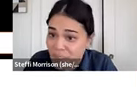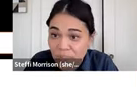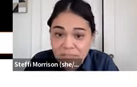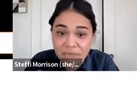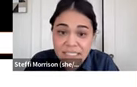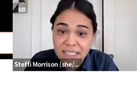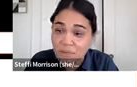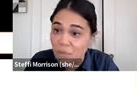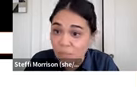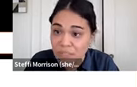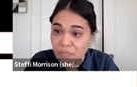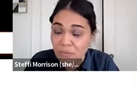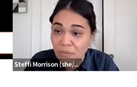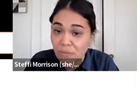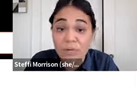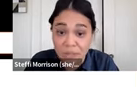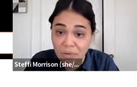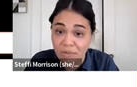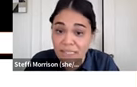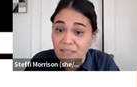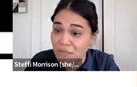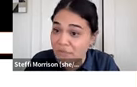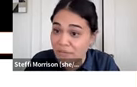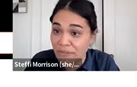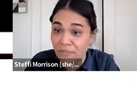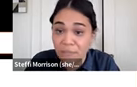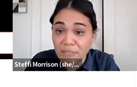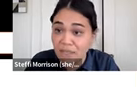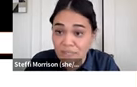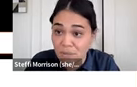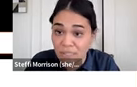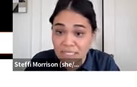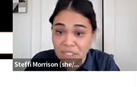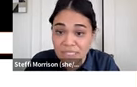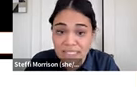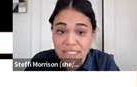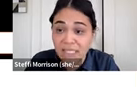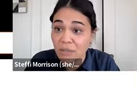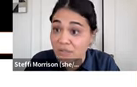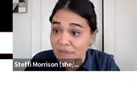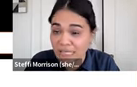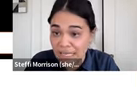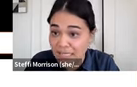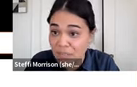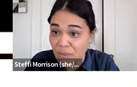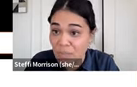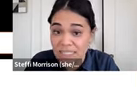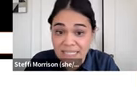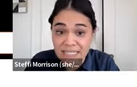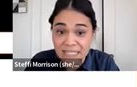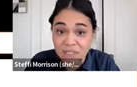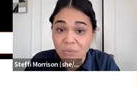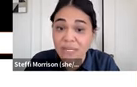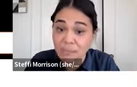Pandemic relief funding was critical in the survival of many of these organizations. We found that 93